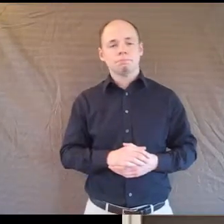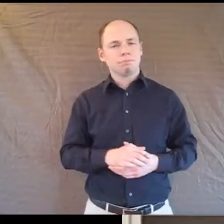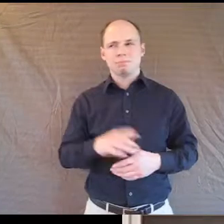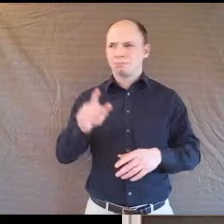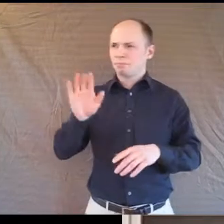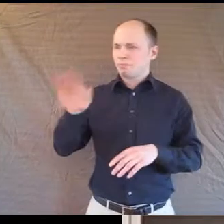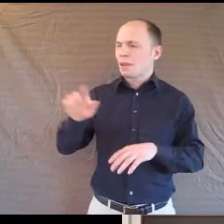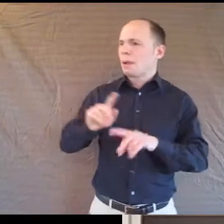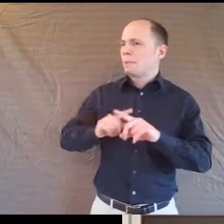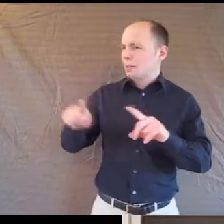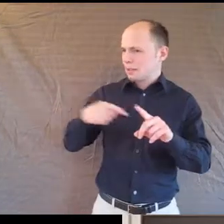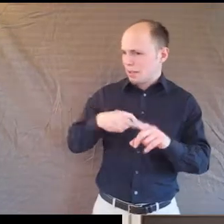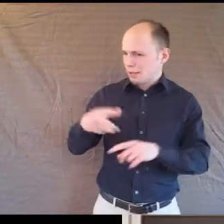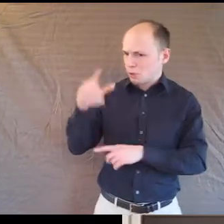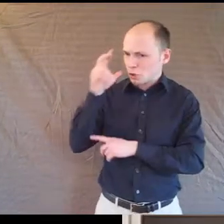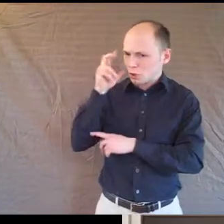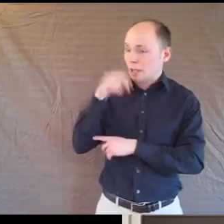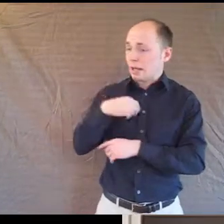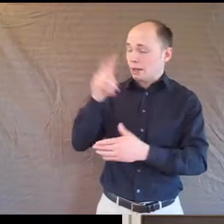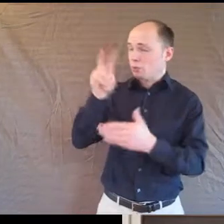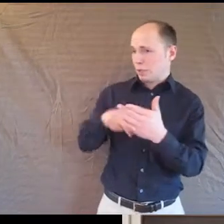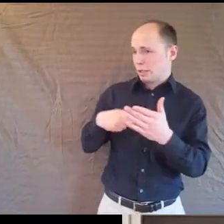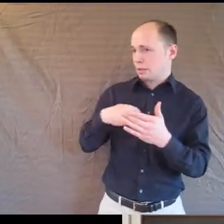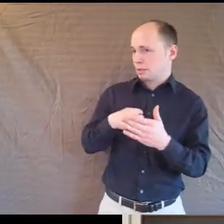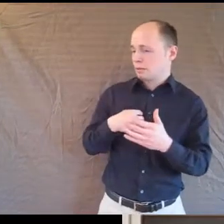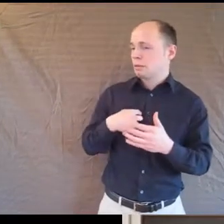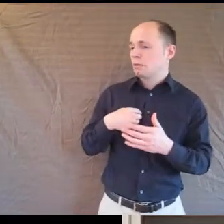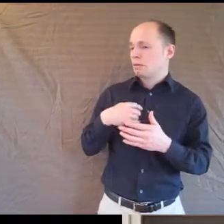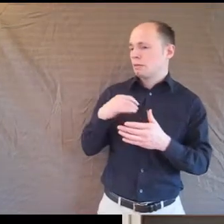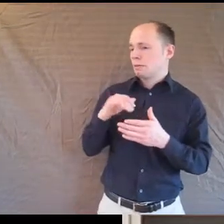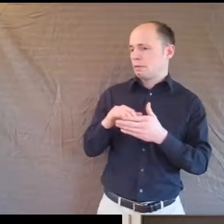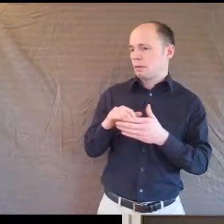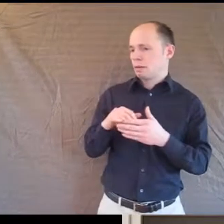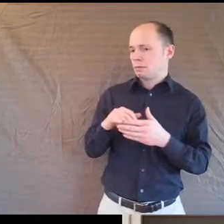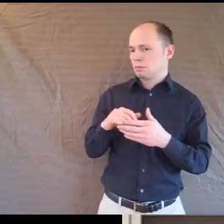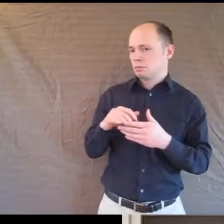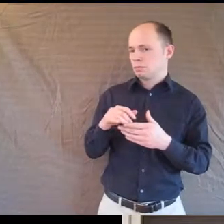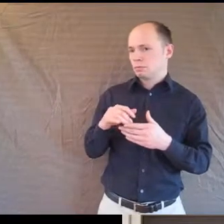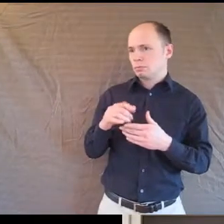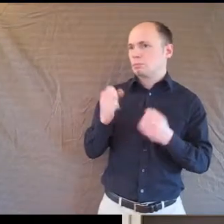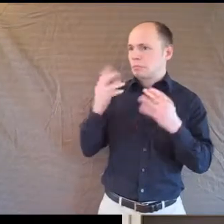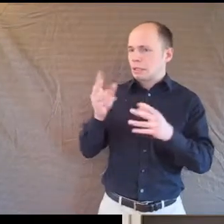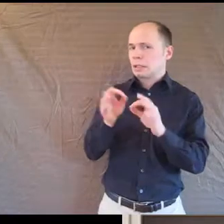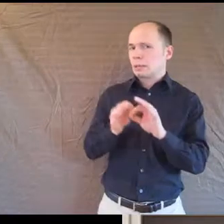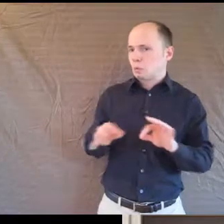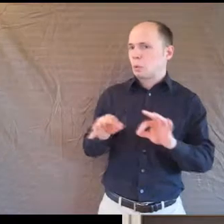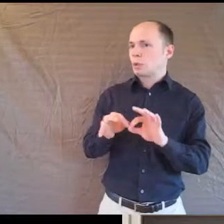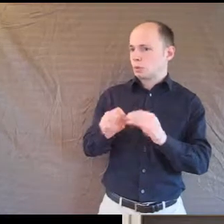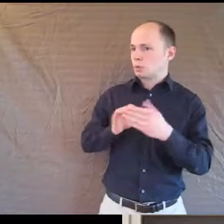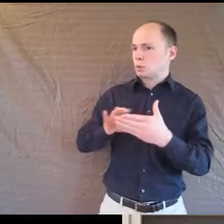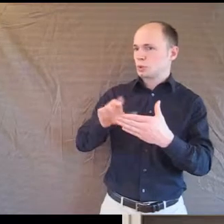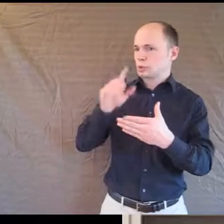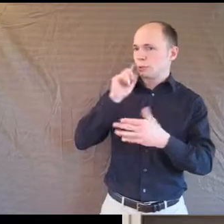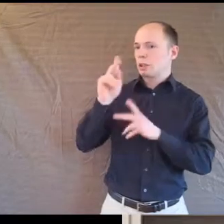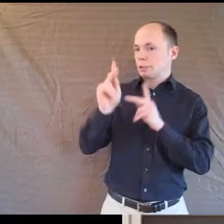But I've heard and read too that important ways in which people have worked with